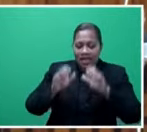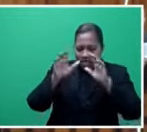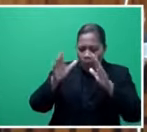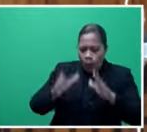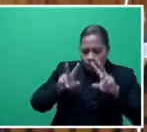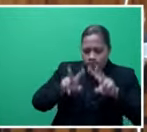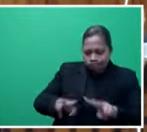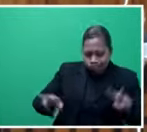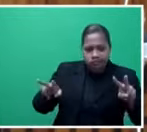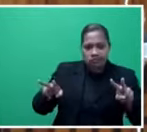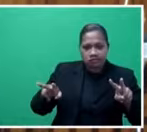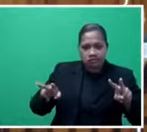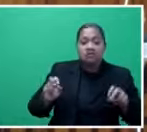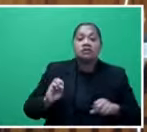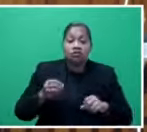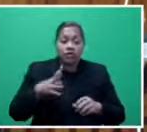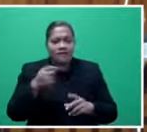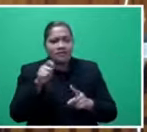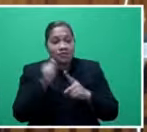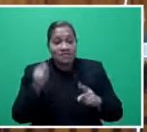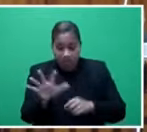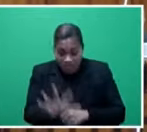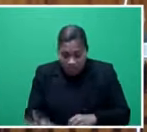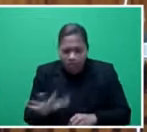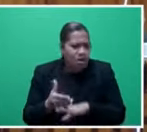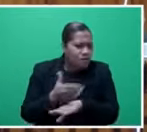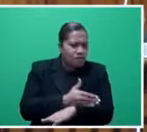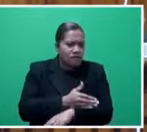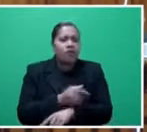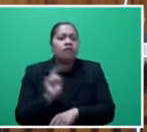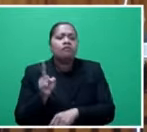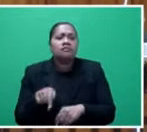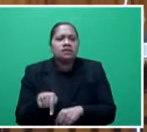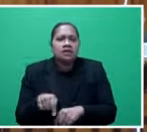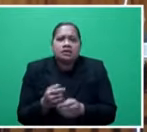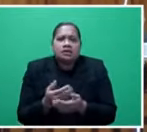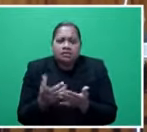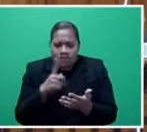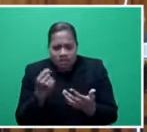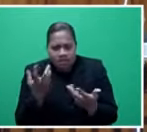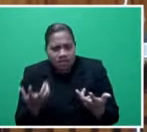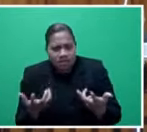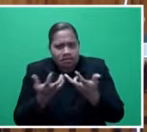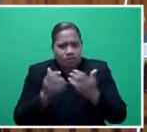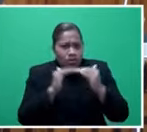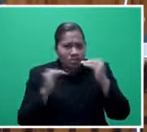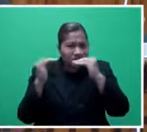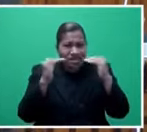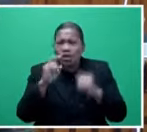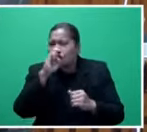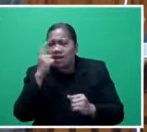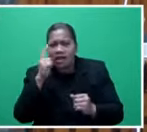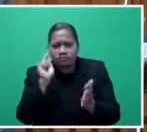an audit in a specific area, where they know, even beforehand, your ability to comply with these standards, would be very difficult to meet within one year.